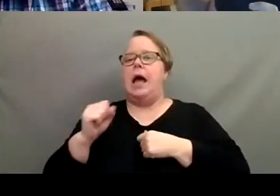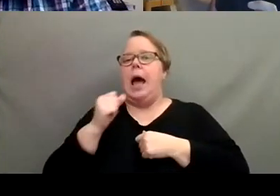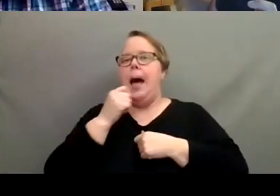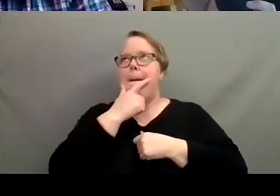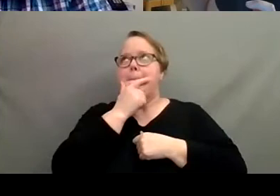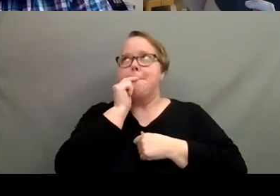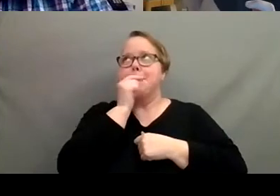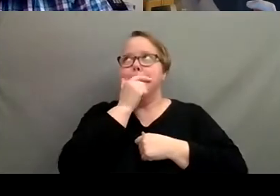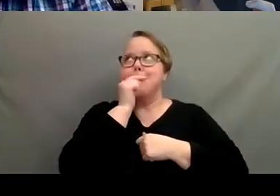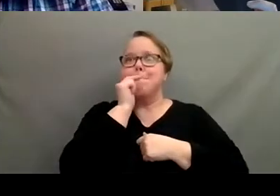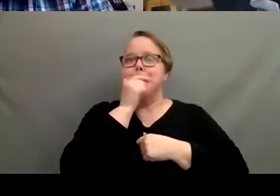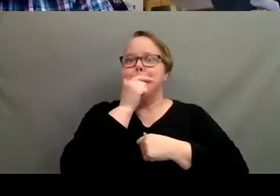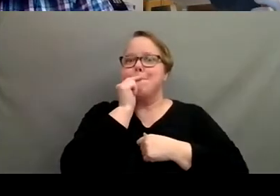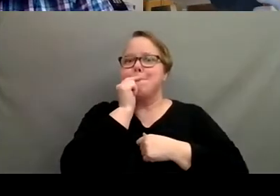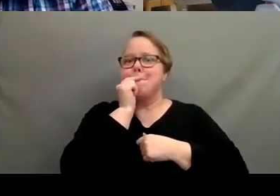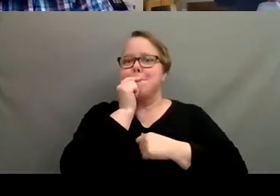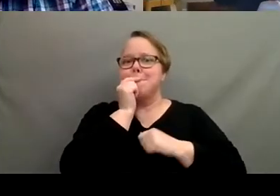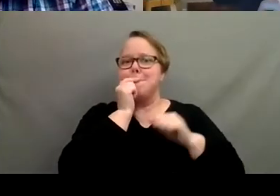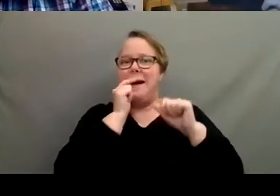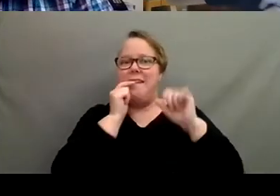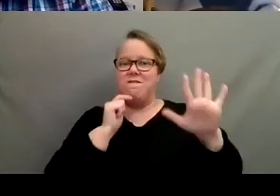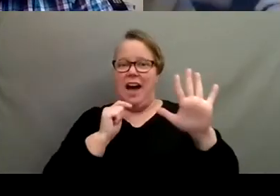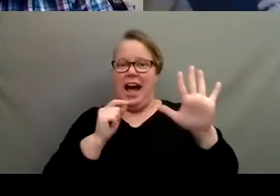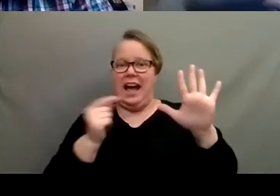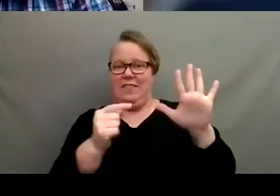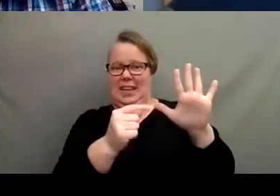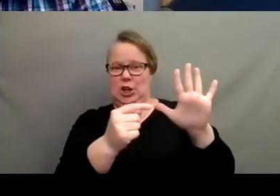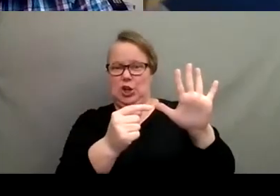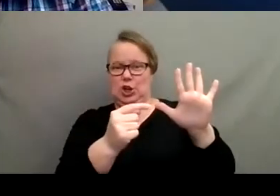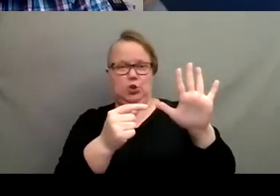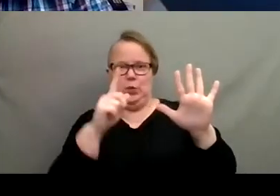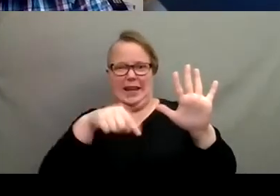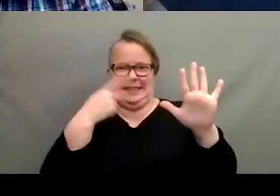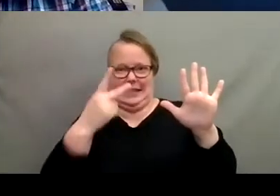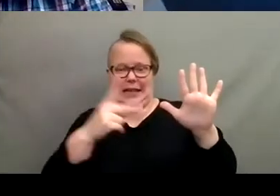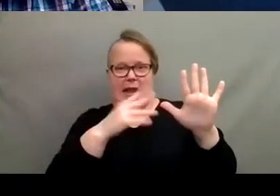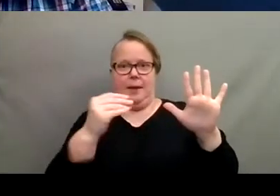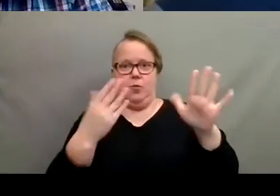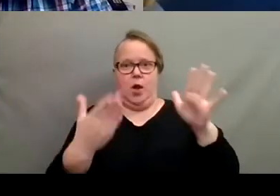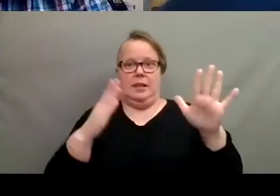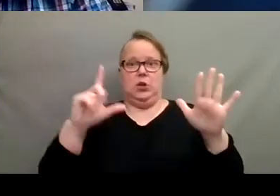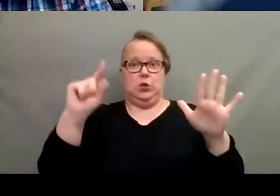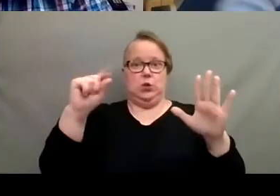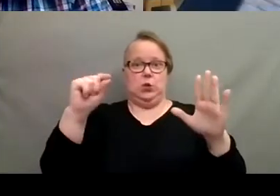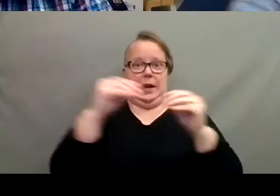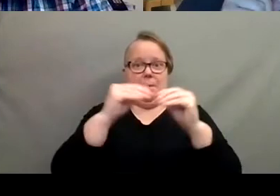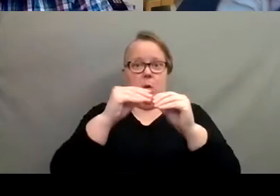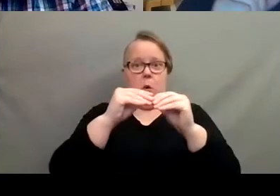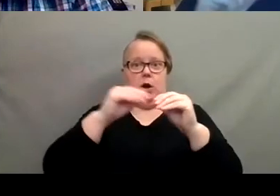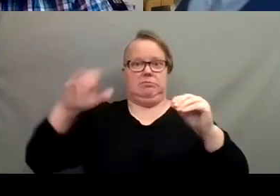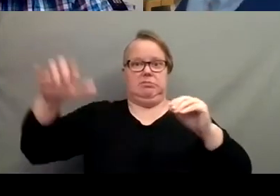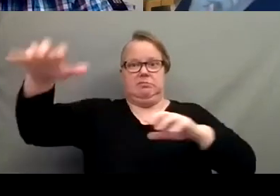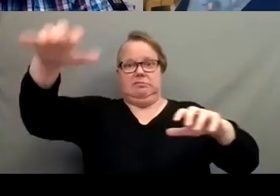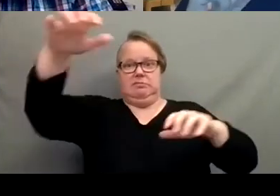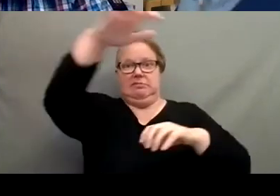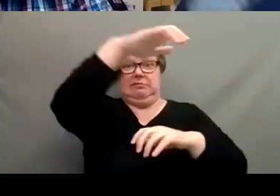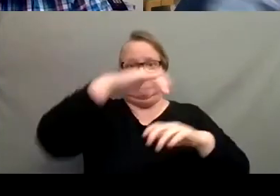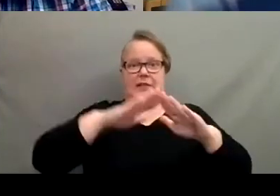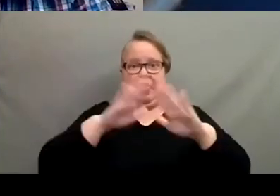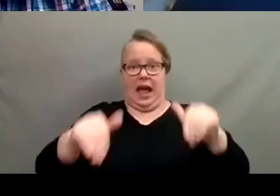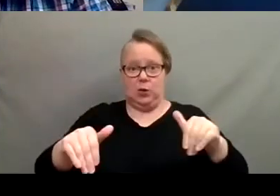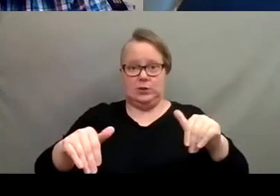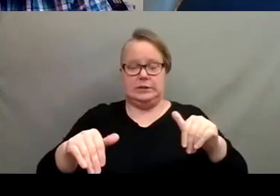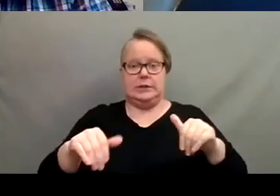there's like five here and there's probably 20 more scattered throughout the house. Um,